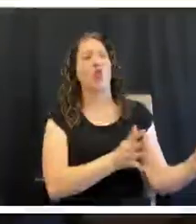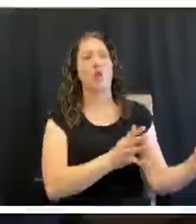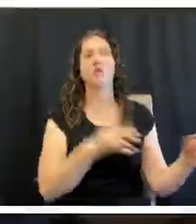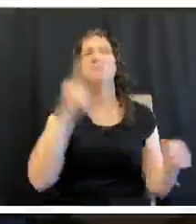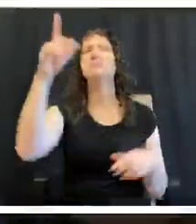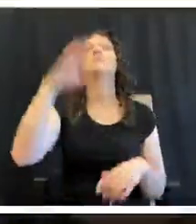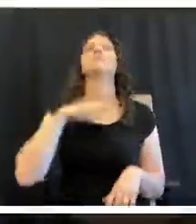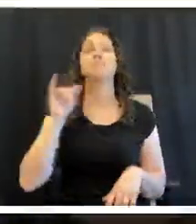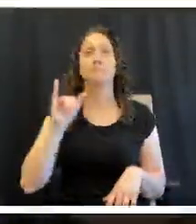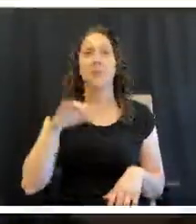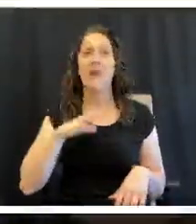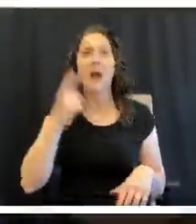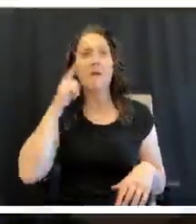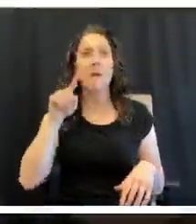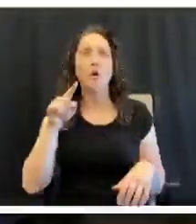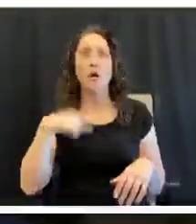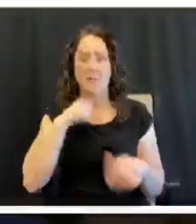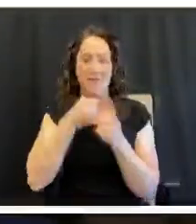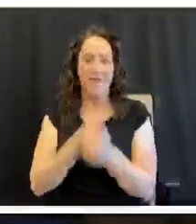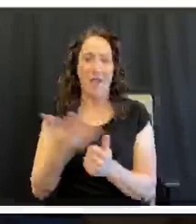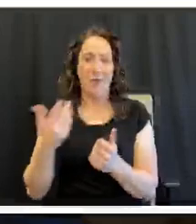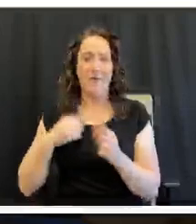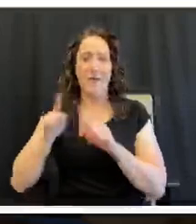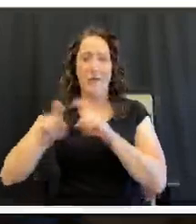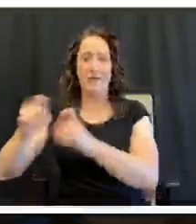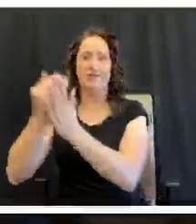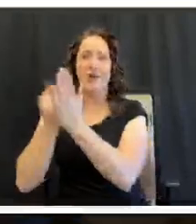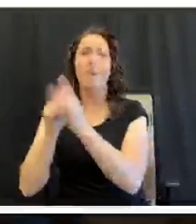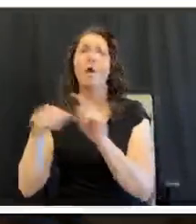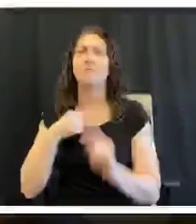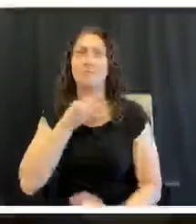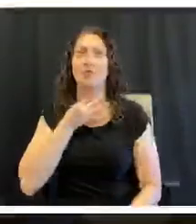out at room temperature? I'm going off script, but I just got to pick your brain for personal.